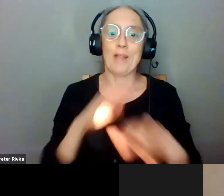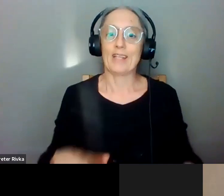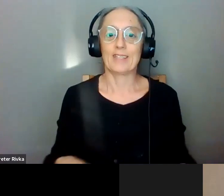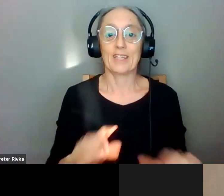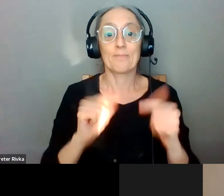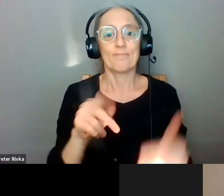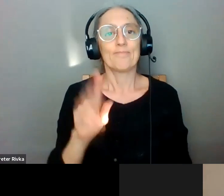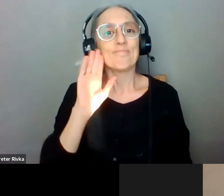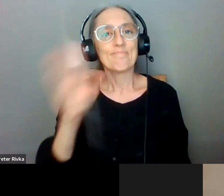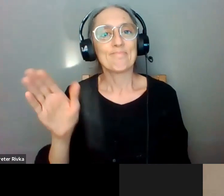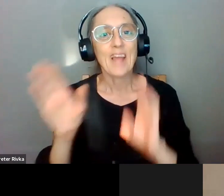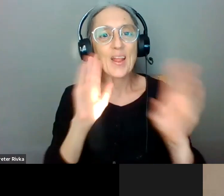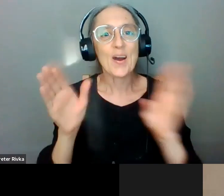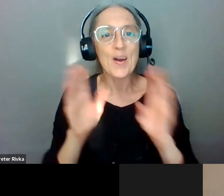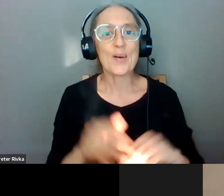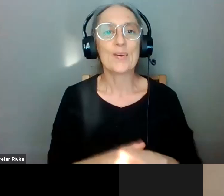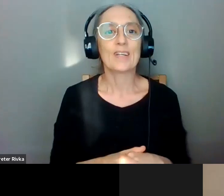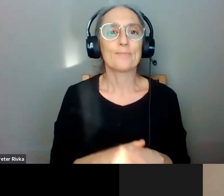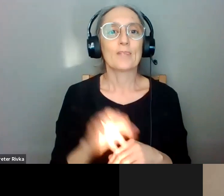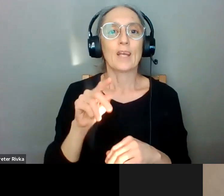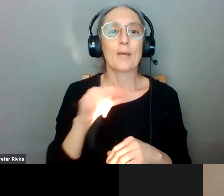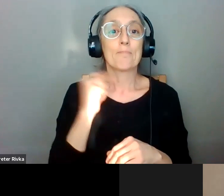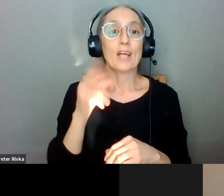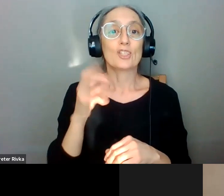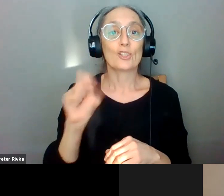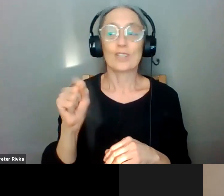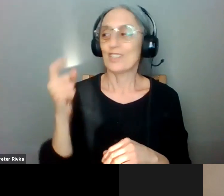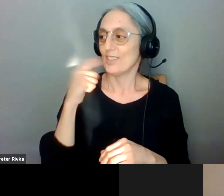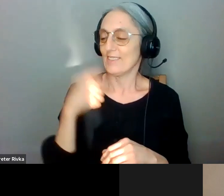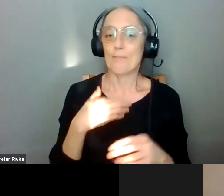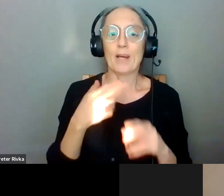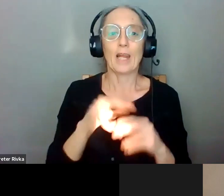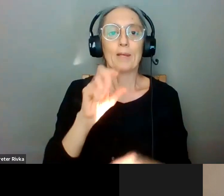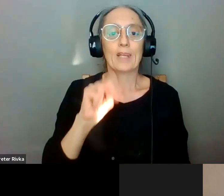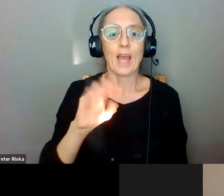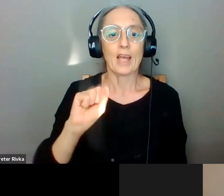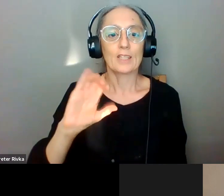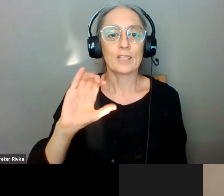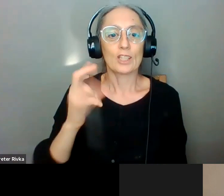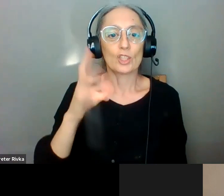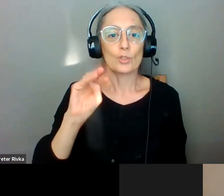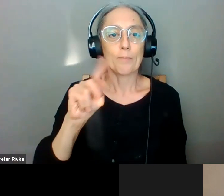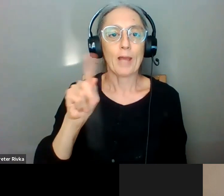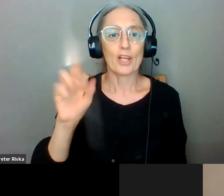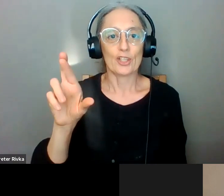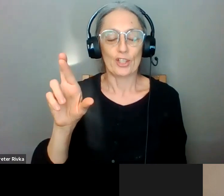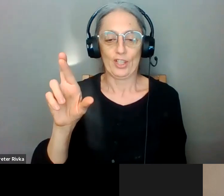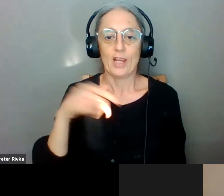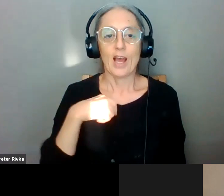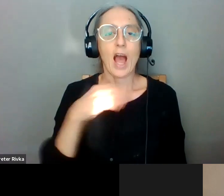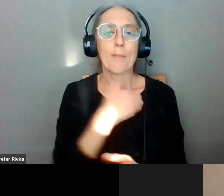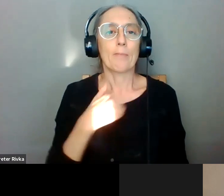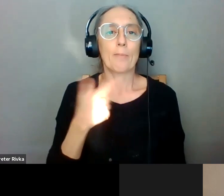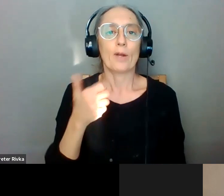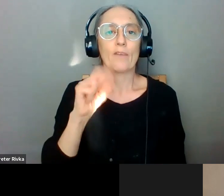hey hello uh as pastor chris said i'm ken shoemaker and i'm a member of glenwood lutheran church